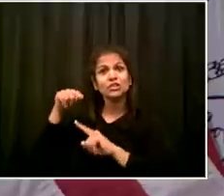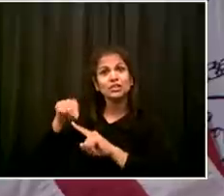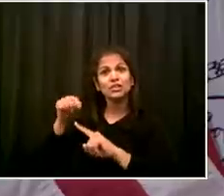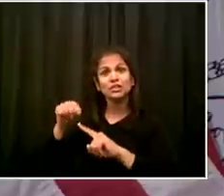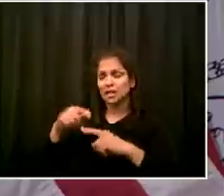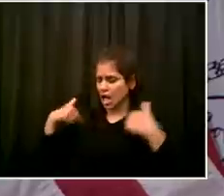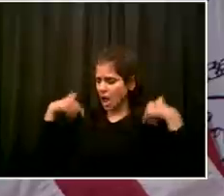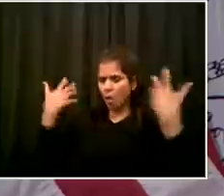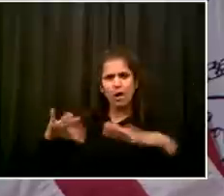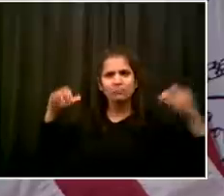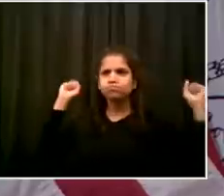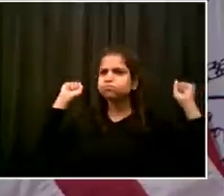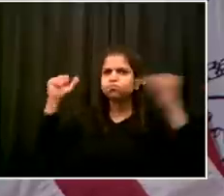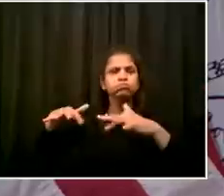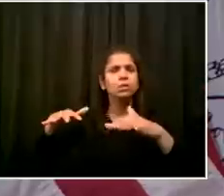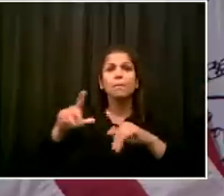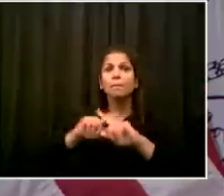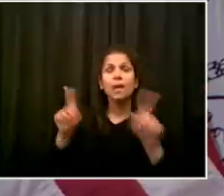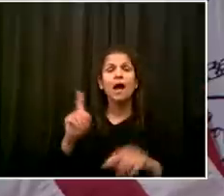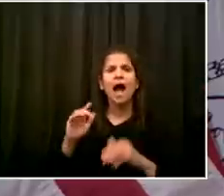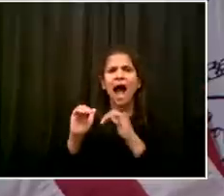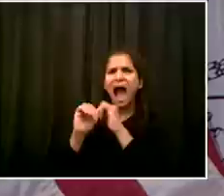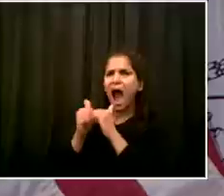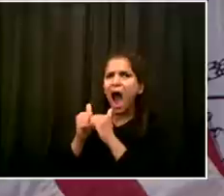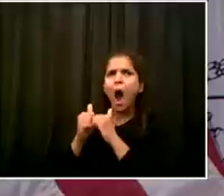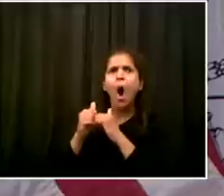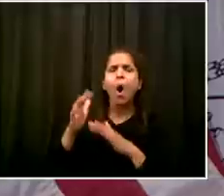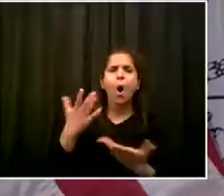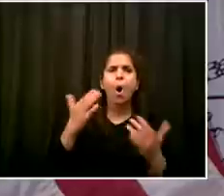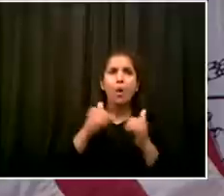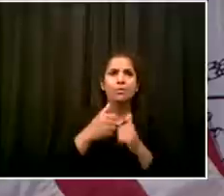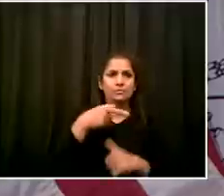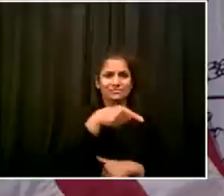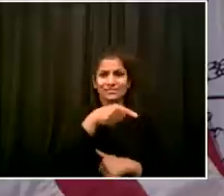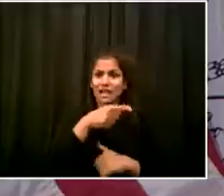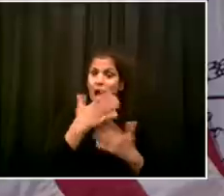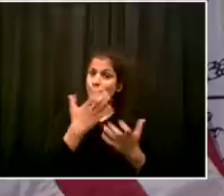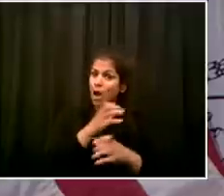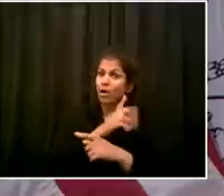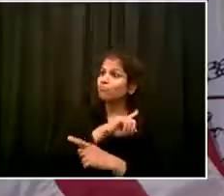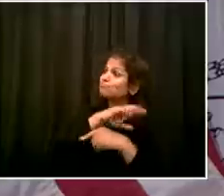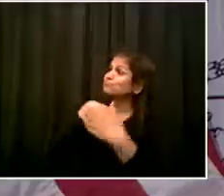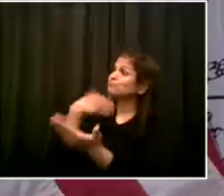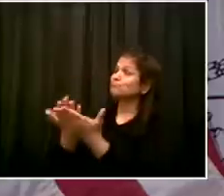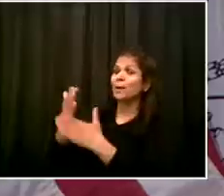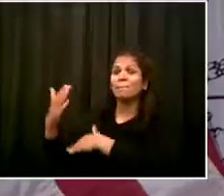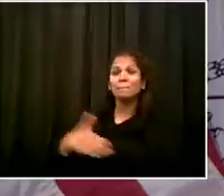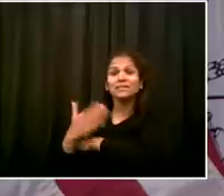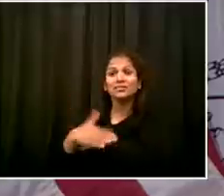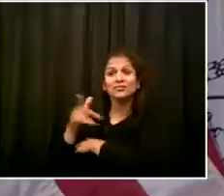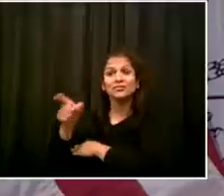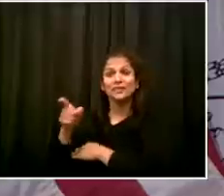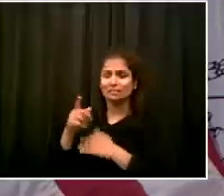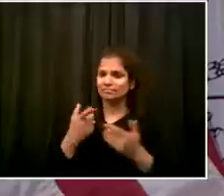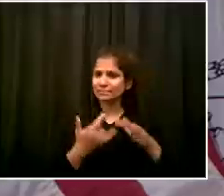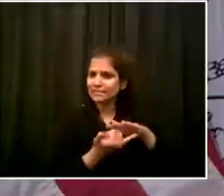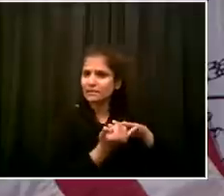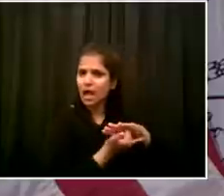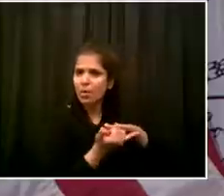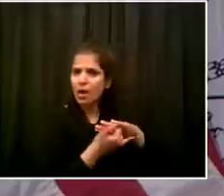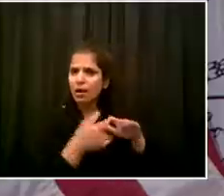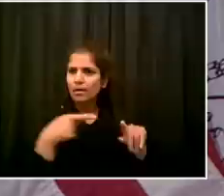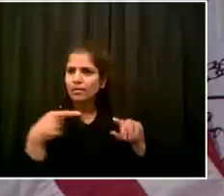that's the only way the vast majority of New Yorkers will go to the beach, get to the beach. So I'm very confident that